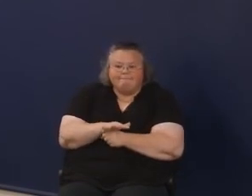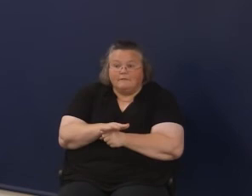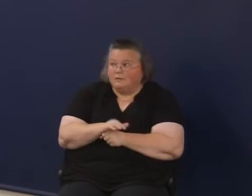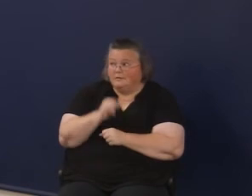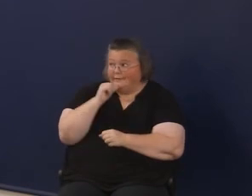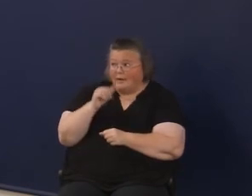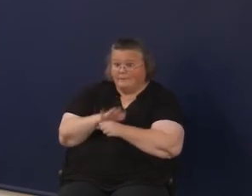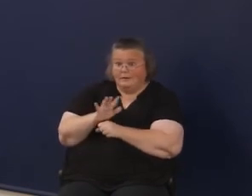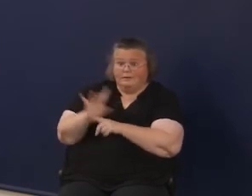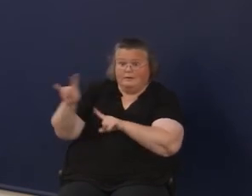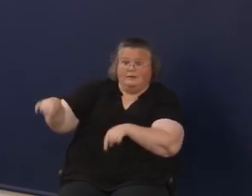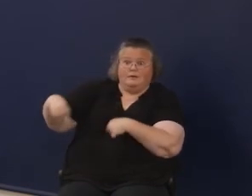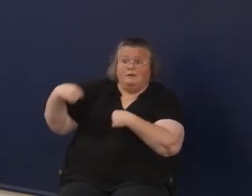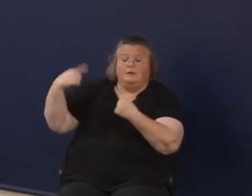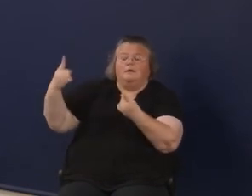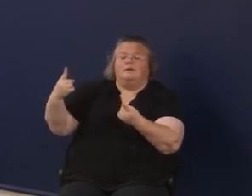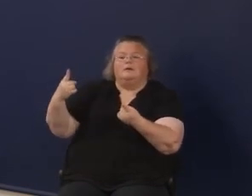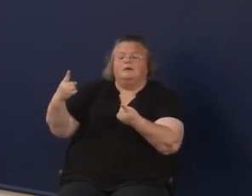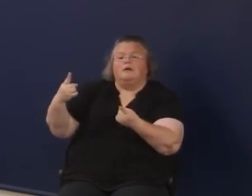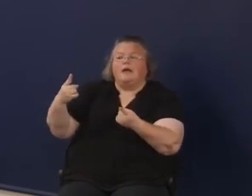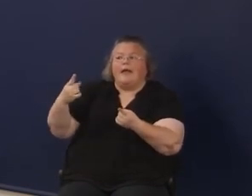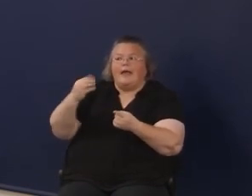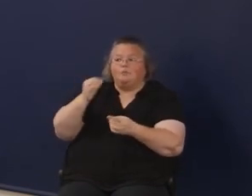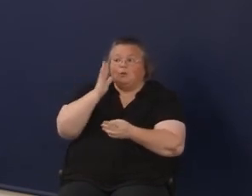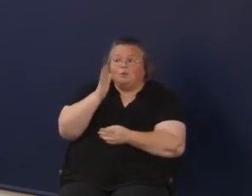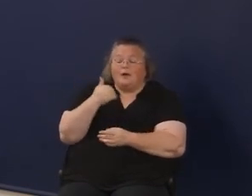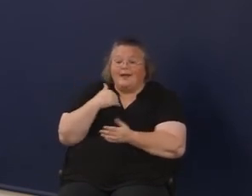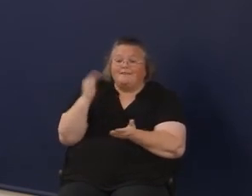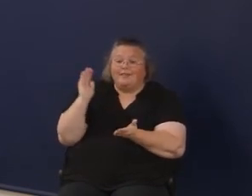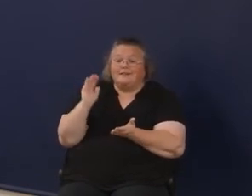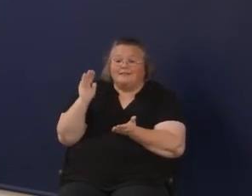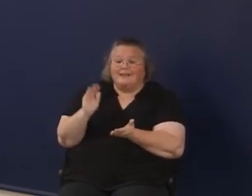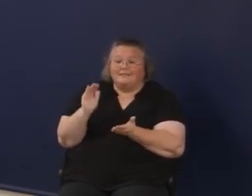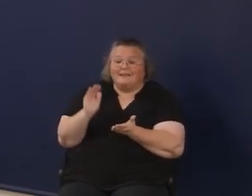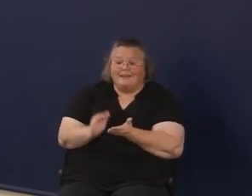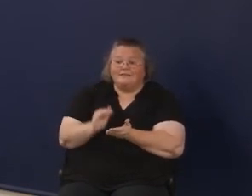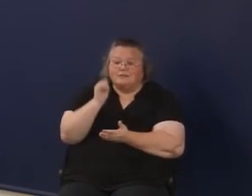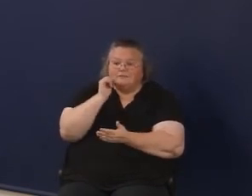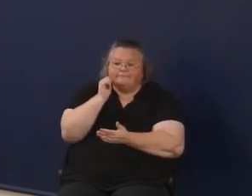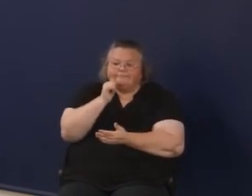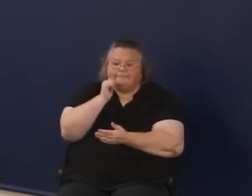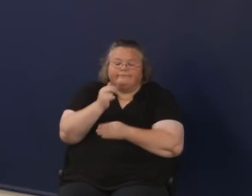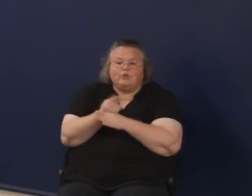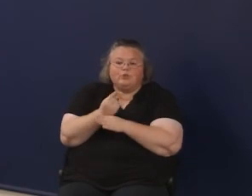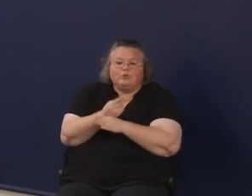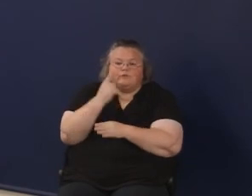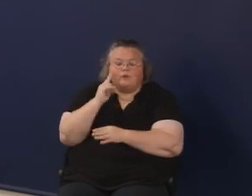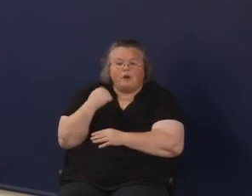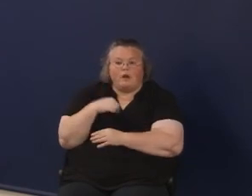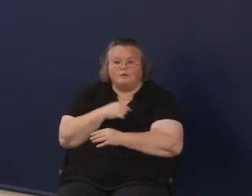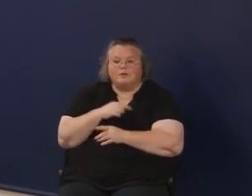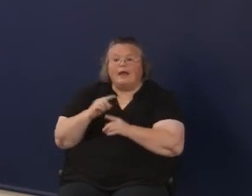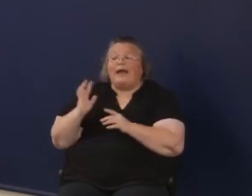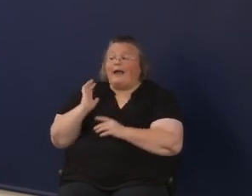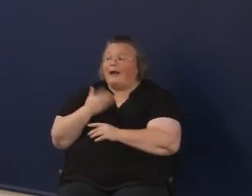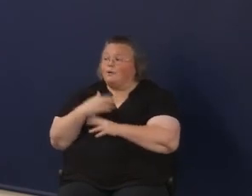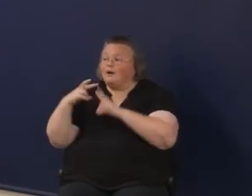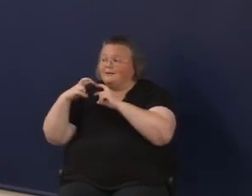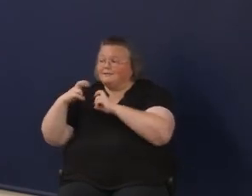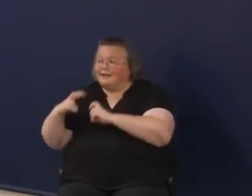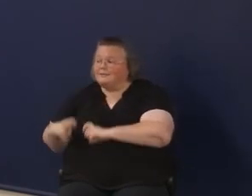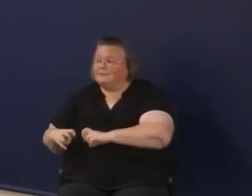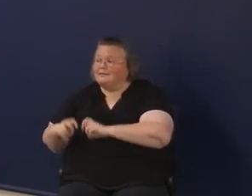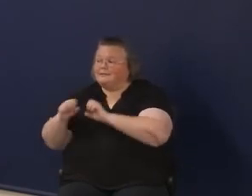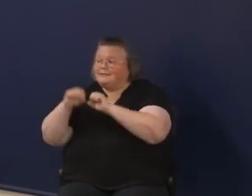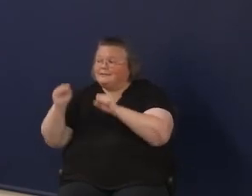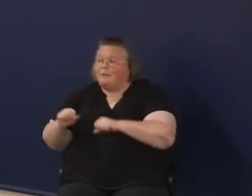for decades. And they increasingly are going to have less and less utility for us going forward. But we know that our assessment systems are built around